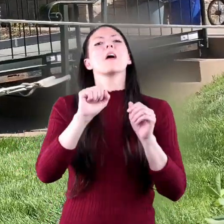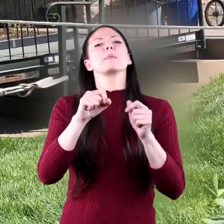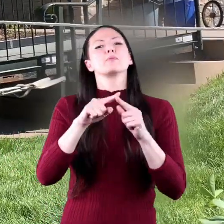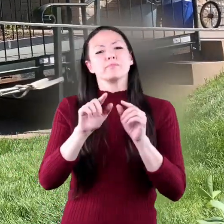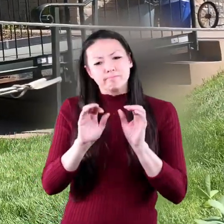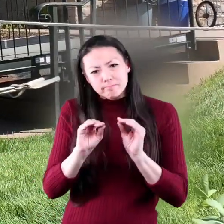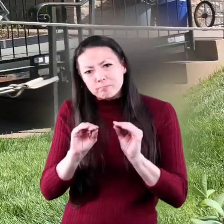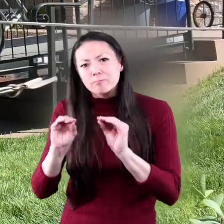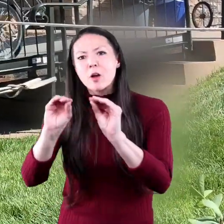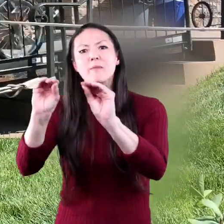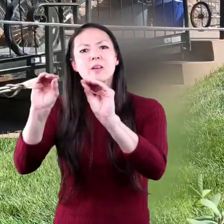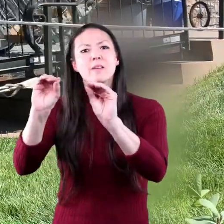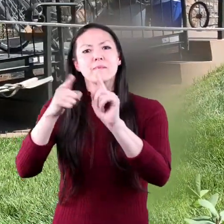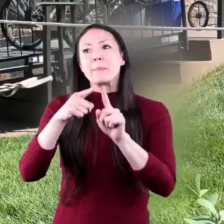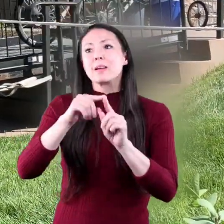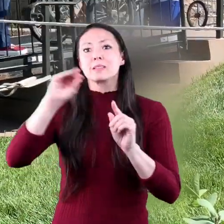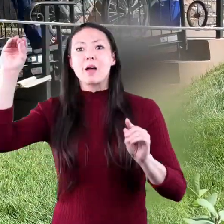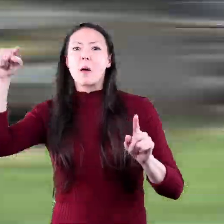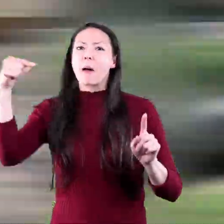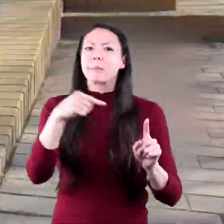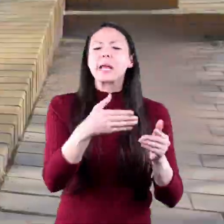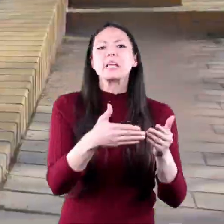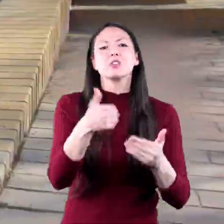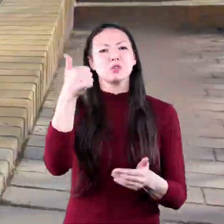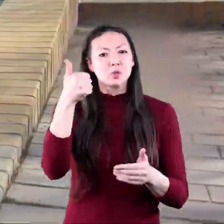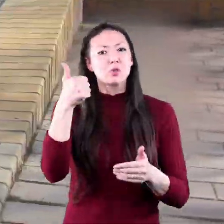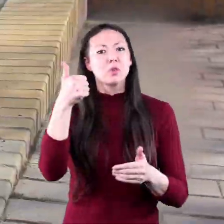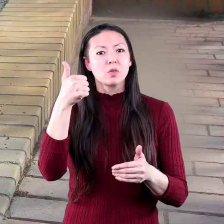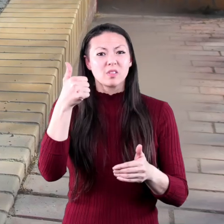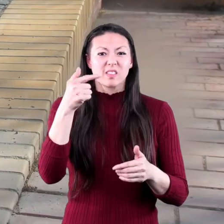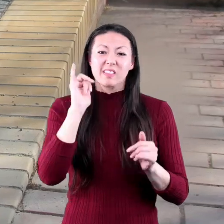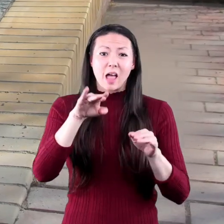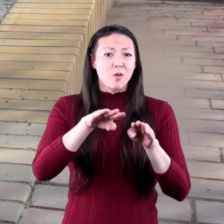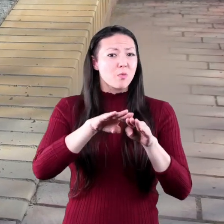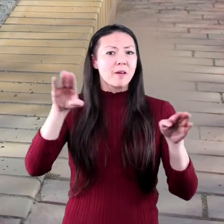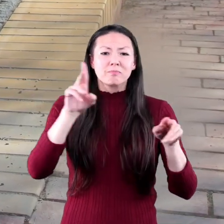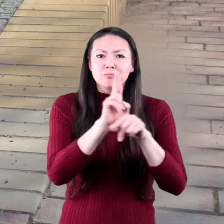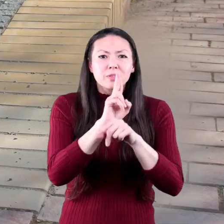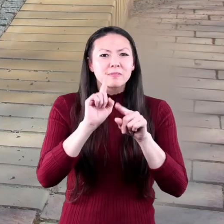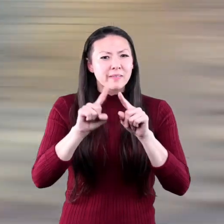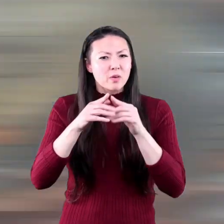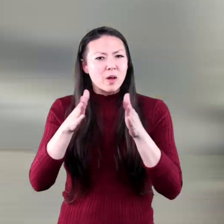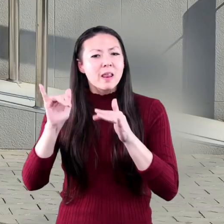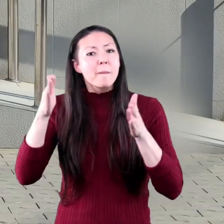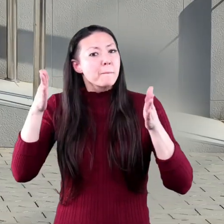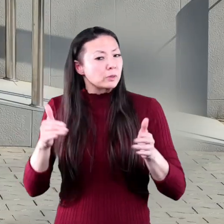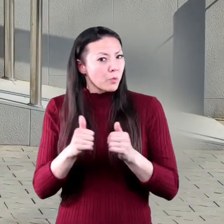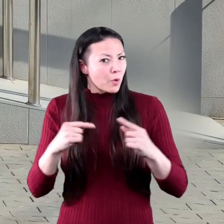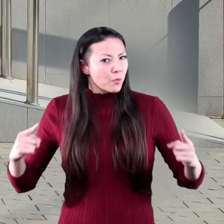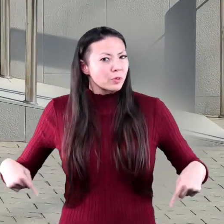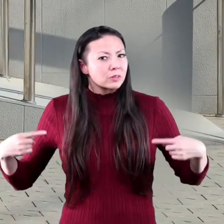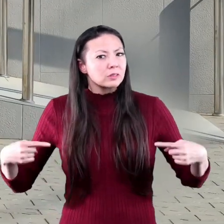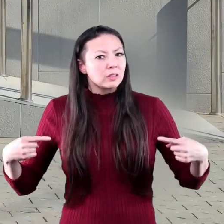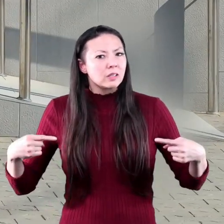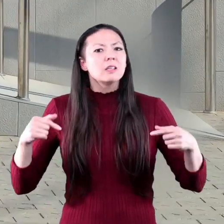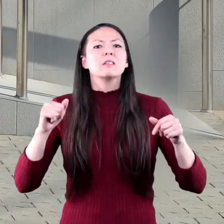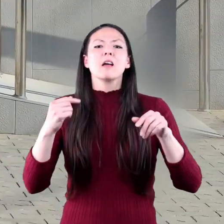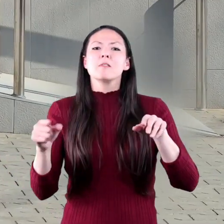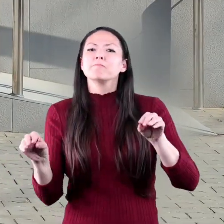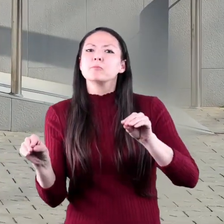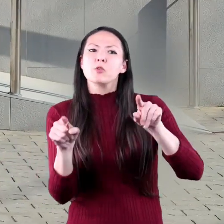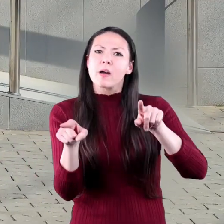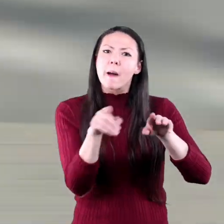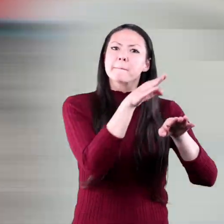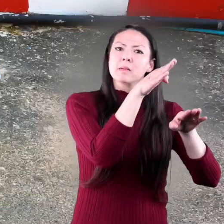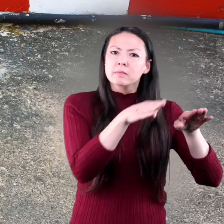enables you to travel up and down much easier. And using a ramp is the way that a person in a wheelchair can get up over